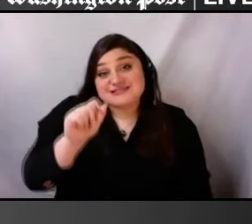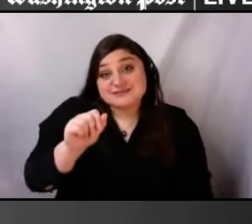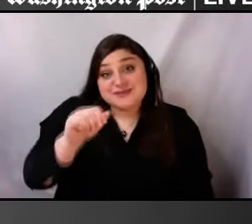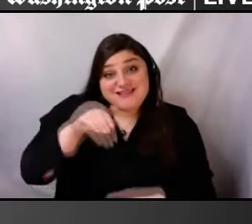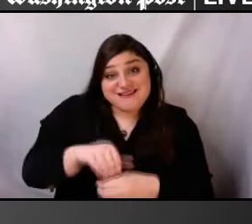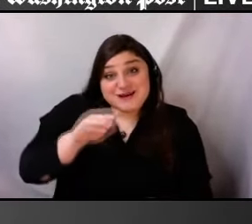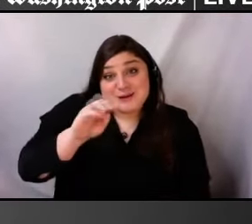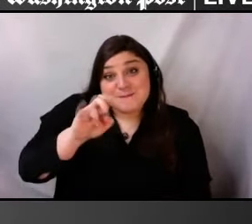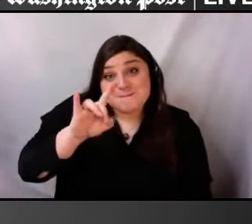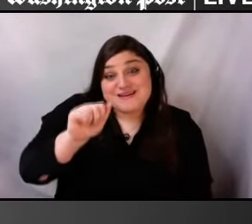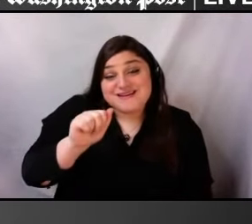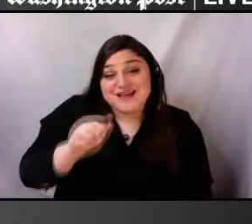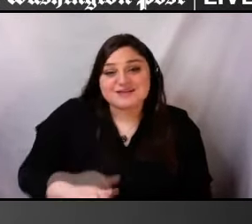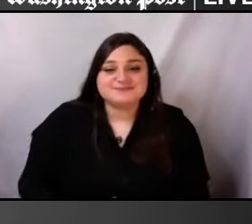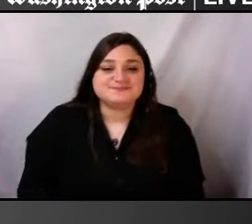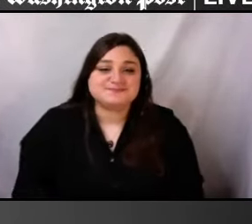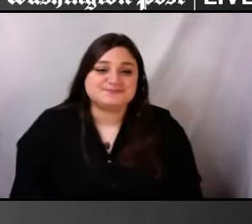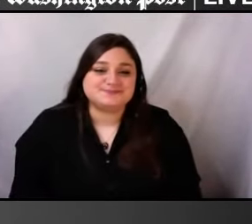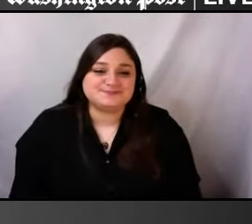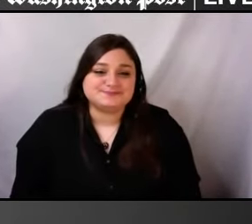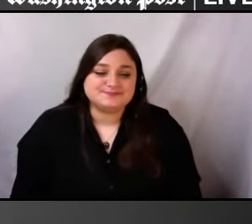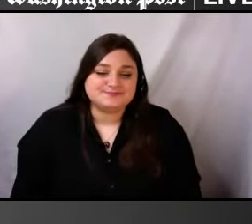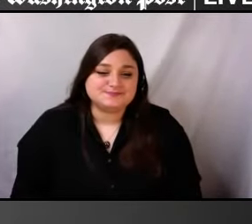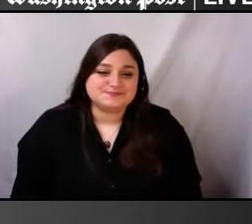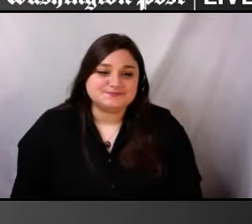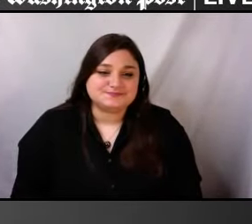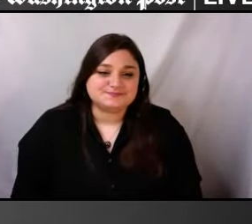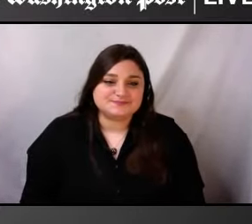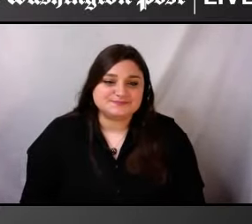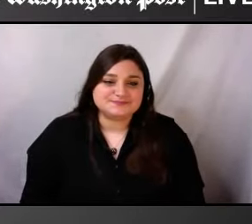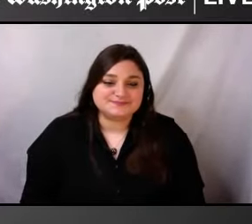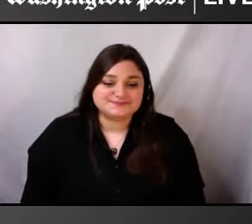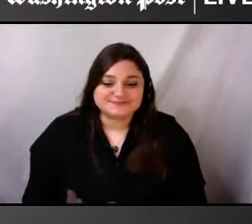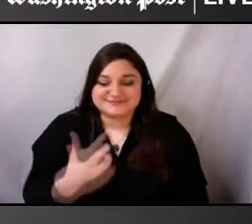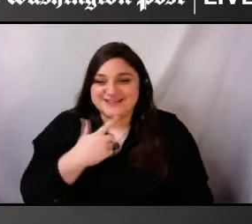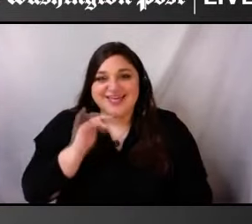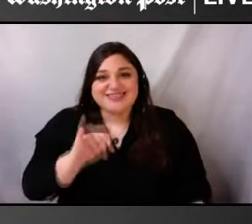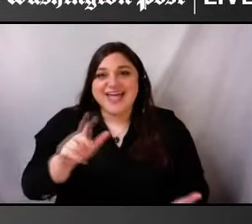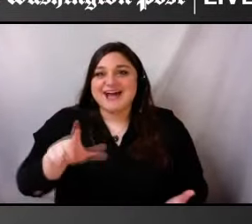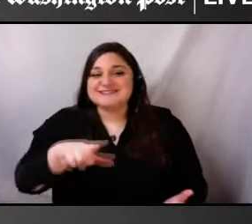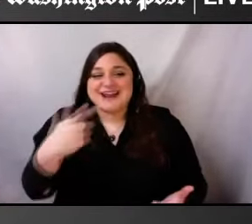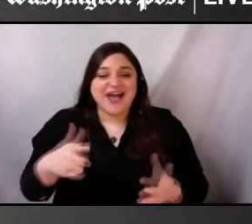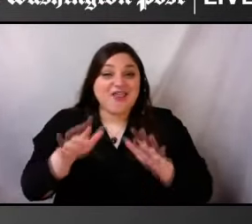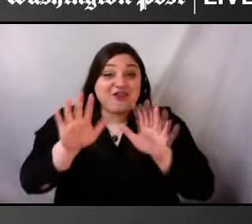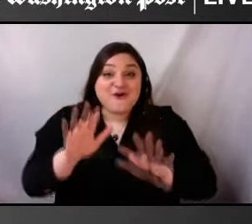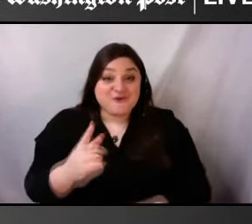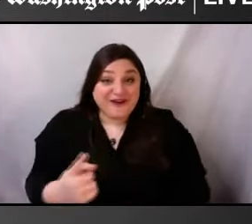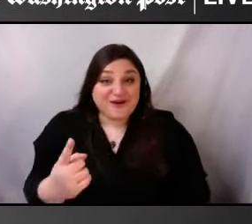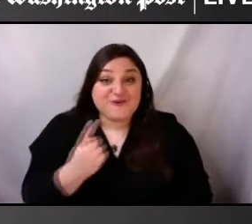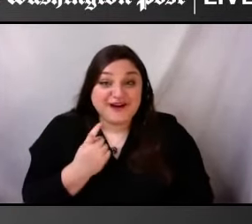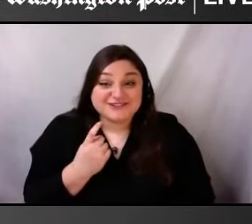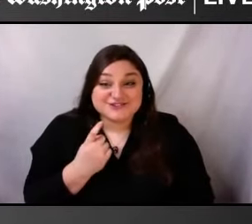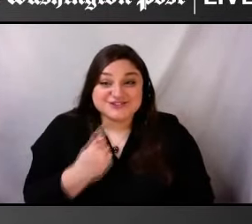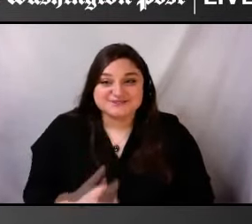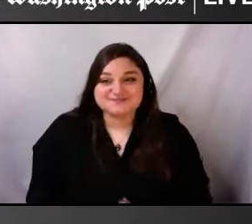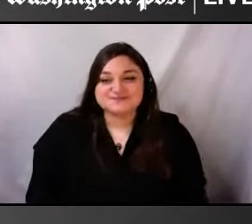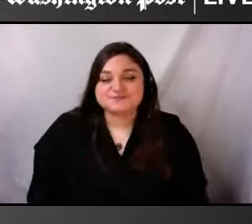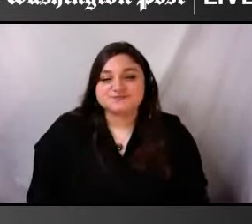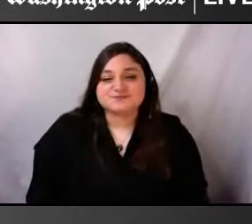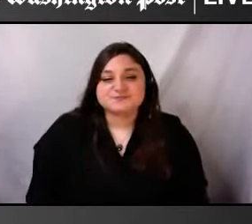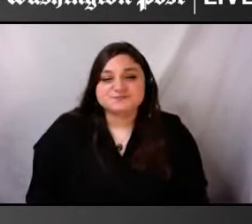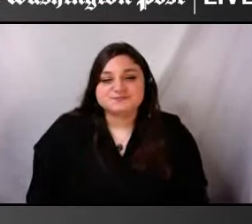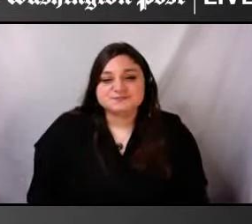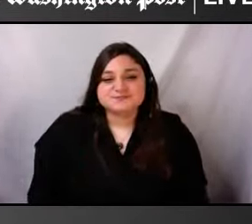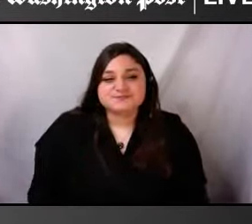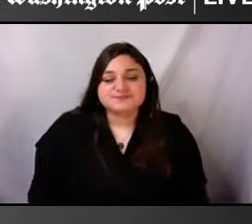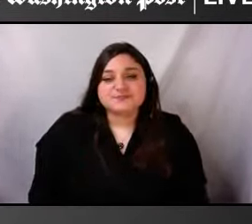Well, you know, it's a great, another great question. The fact is that while we are seeing more and Crip Camp